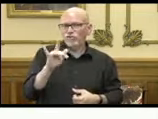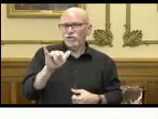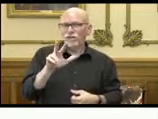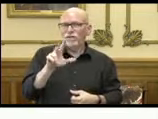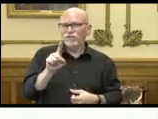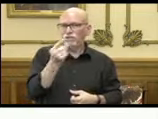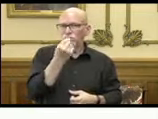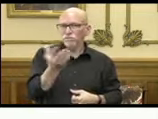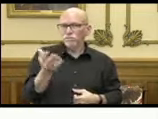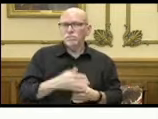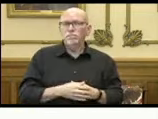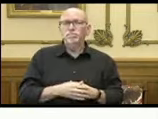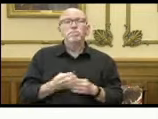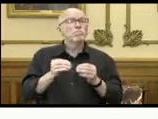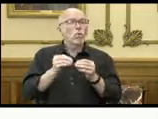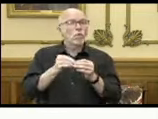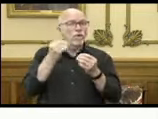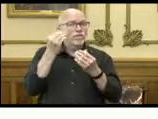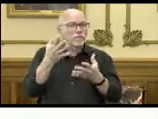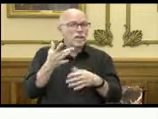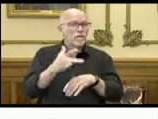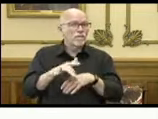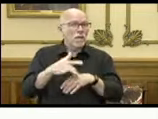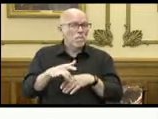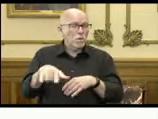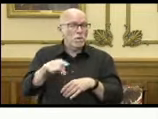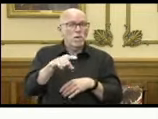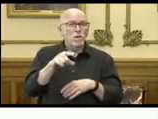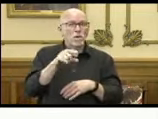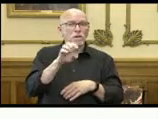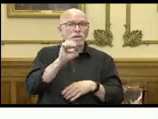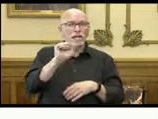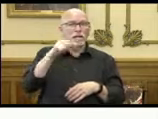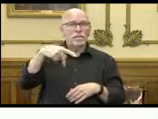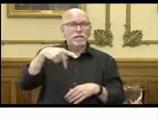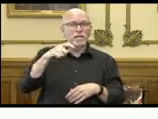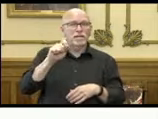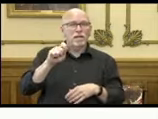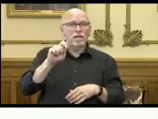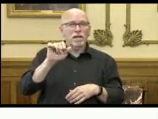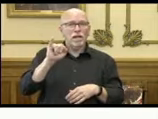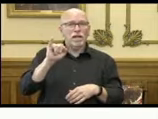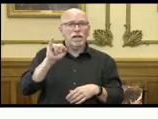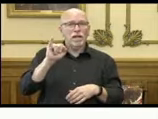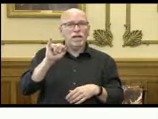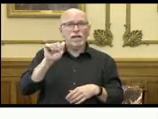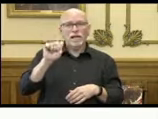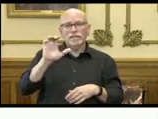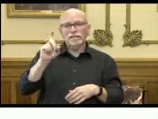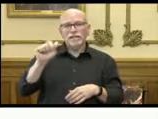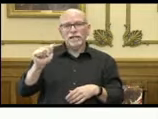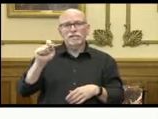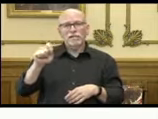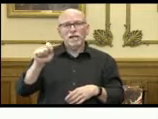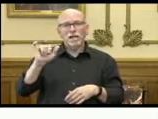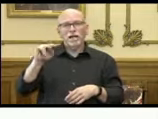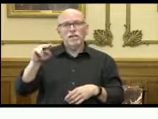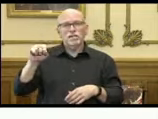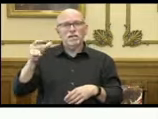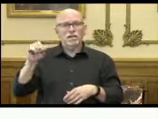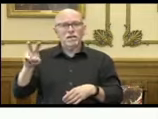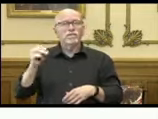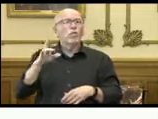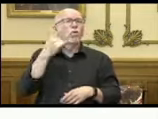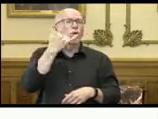31st. Now, more information is available at eap.ihcda.in.gov or by